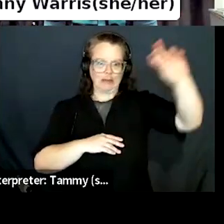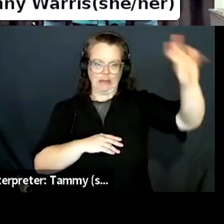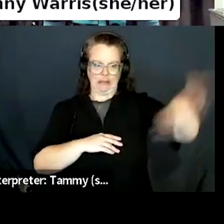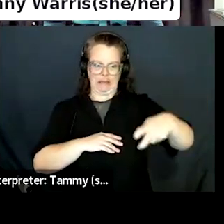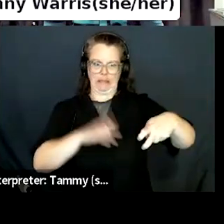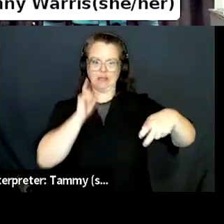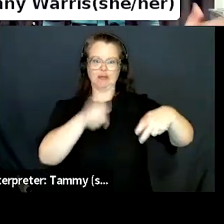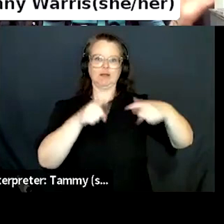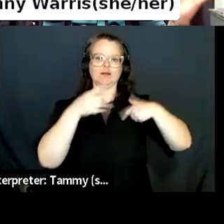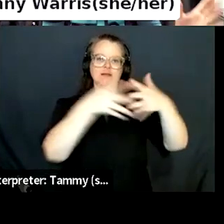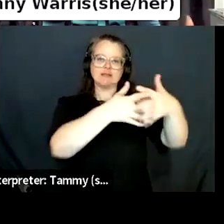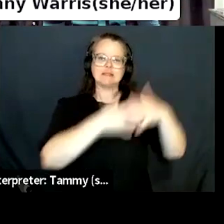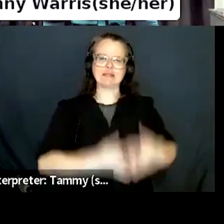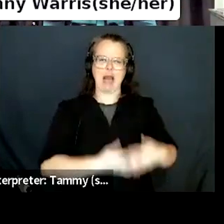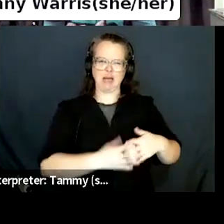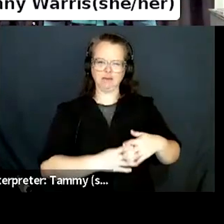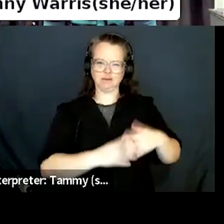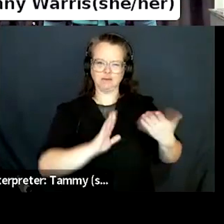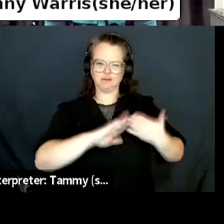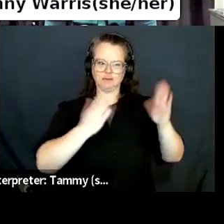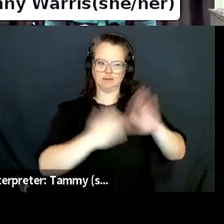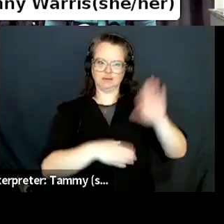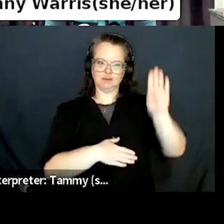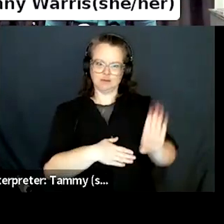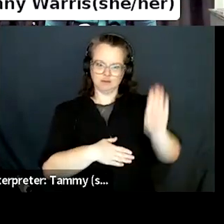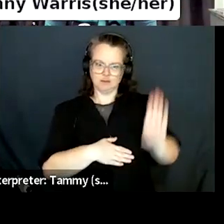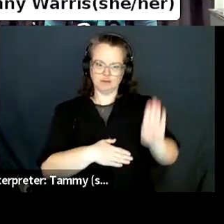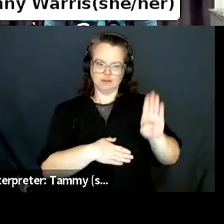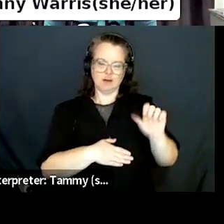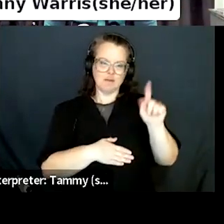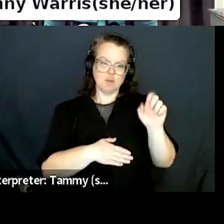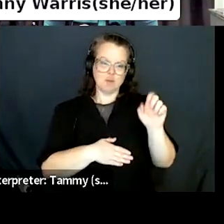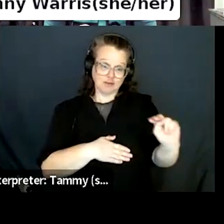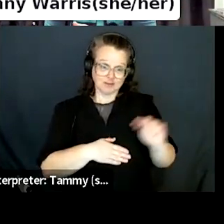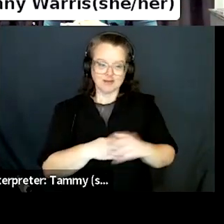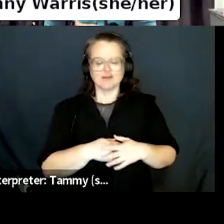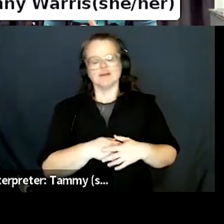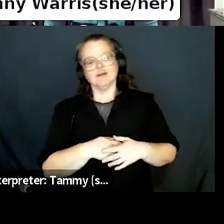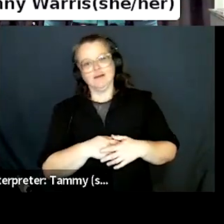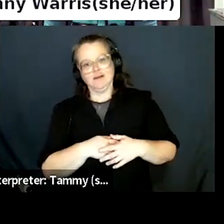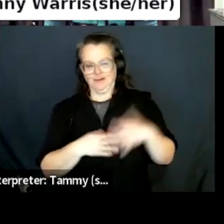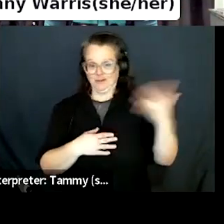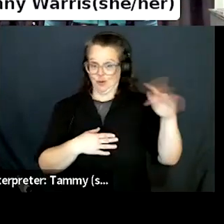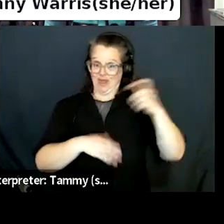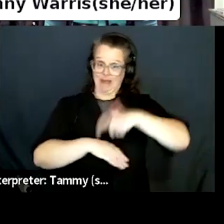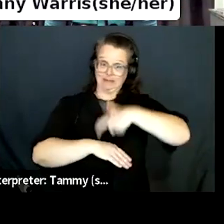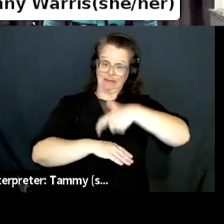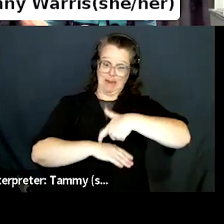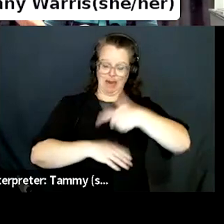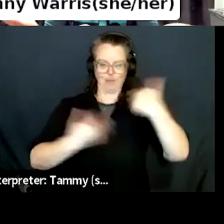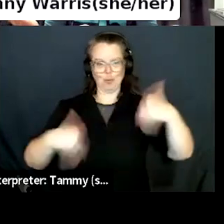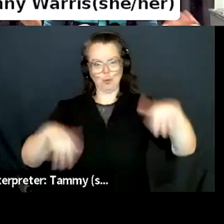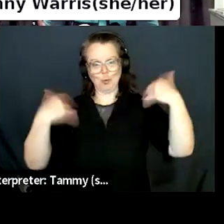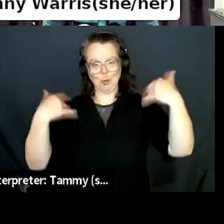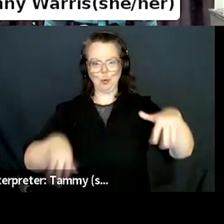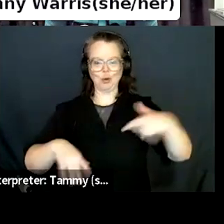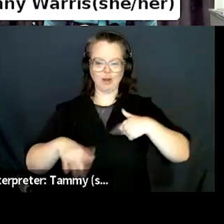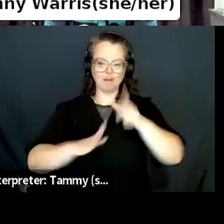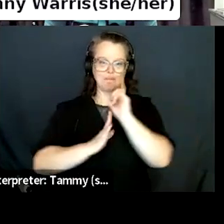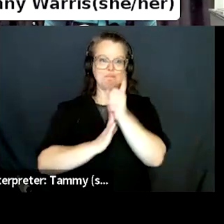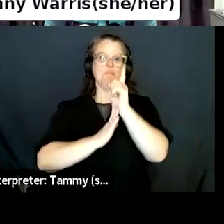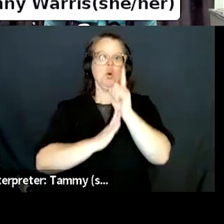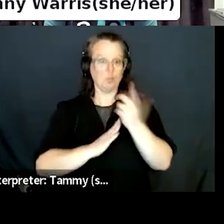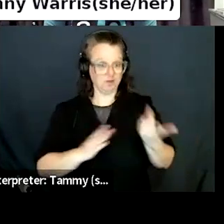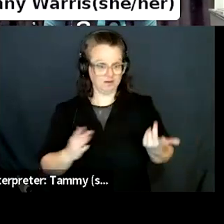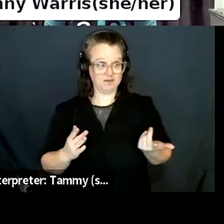you'll know that they onboarded like hundreds and hundreds of stores. So support was not non-existent and I'm sure it was the same for you